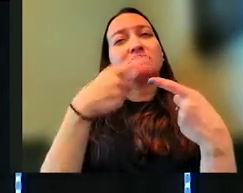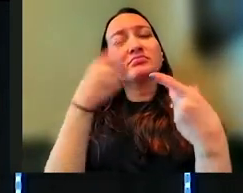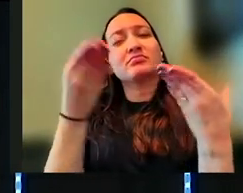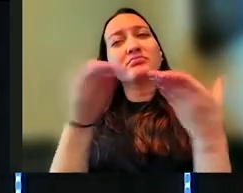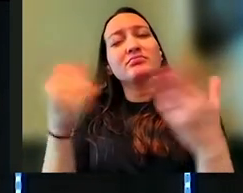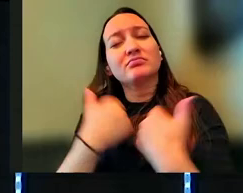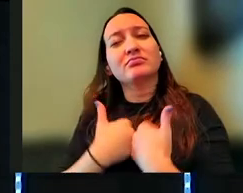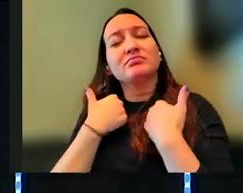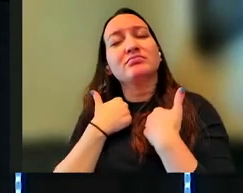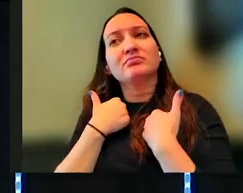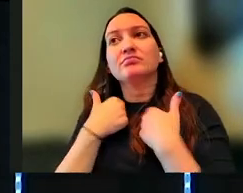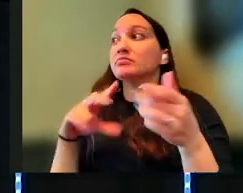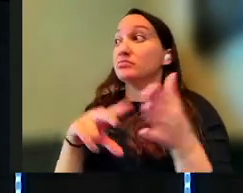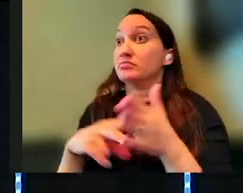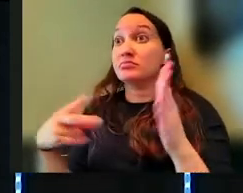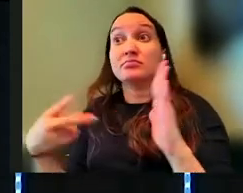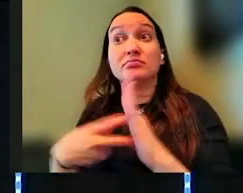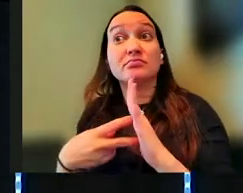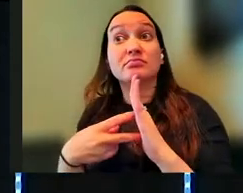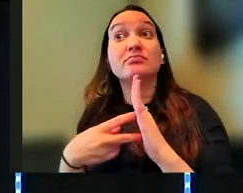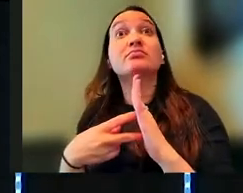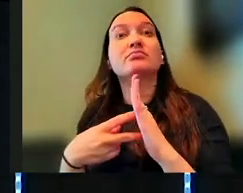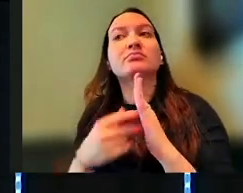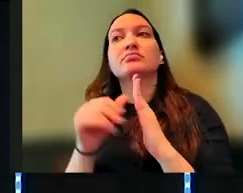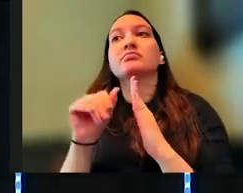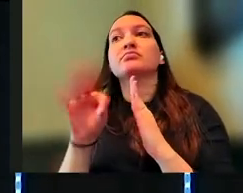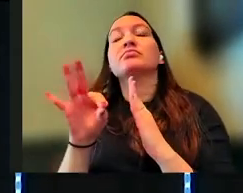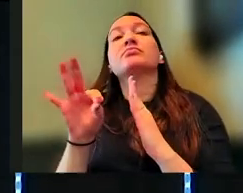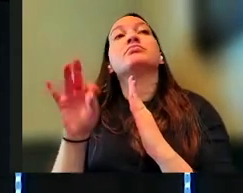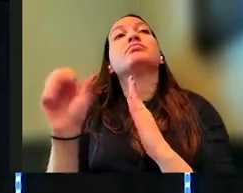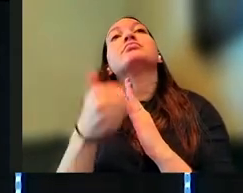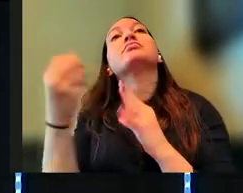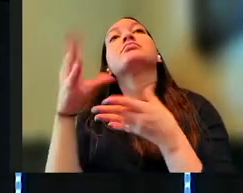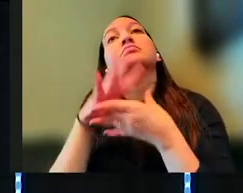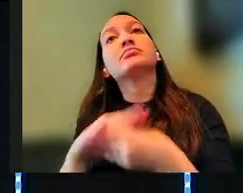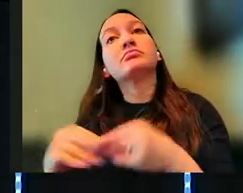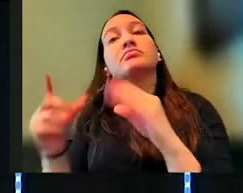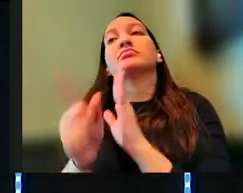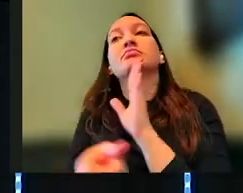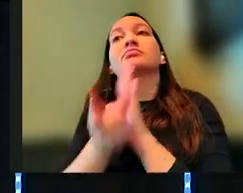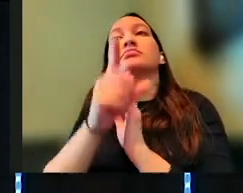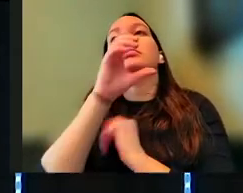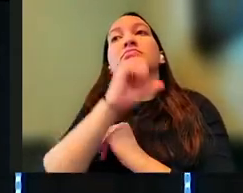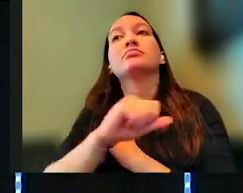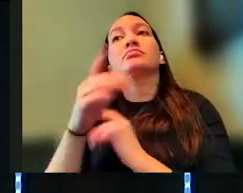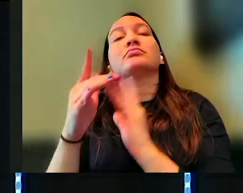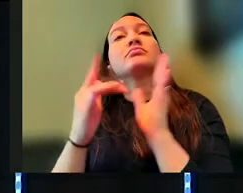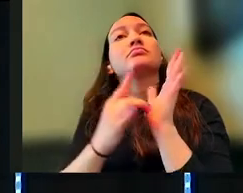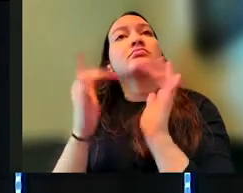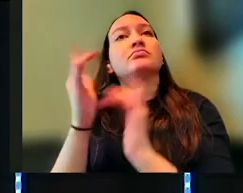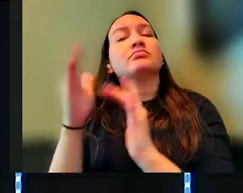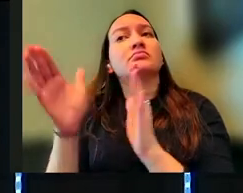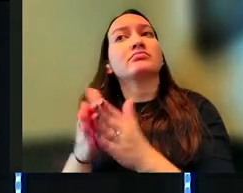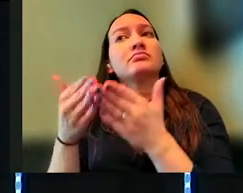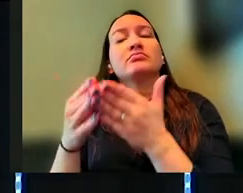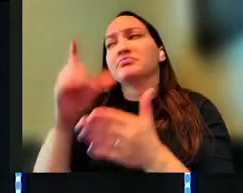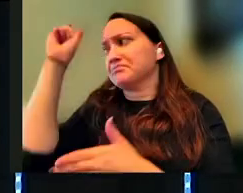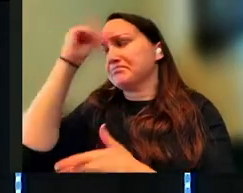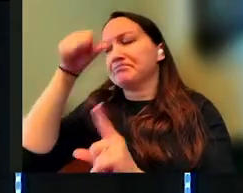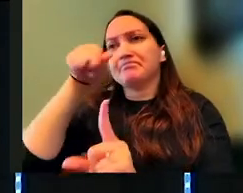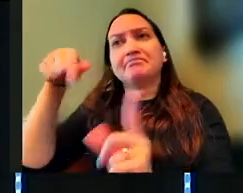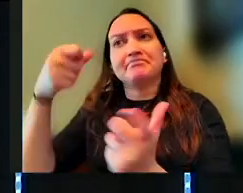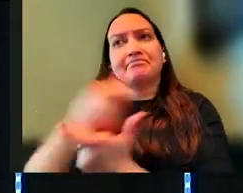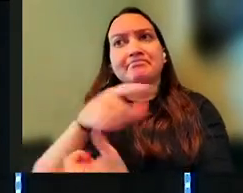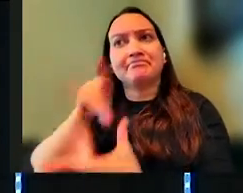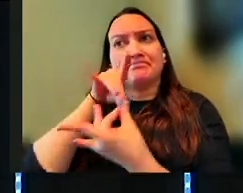What he's referencing here is a few other stories, moments in the Old Testament, and then back to wisdom. And what they all have in common